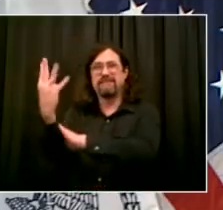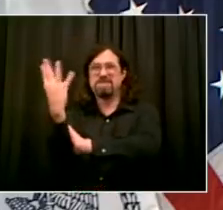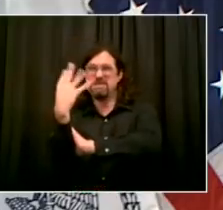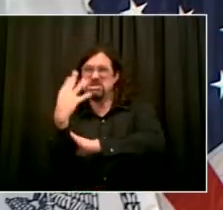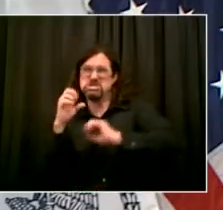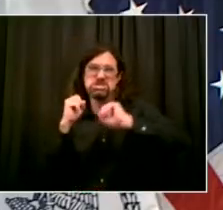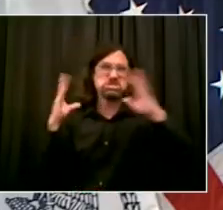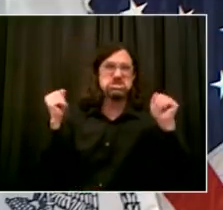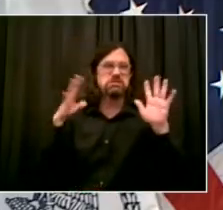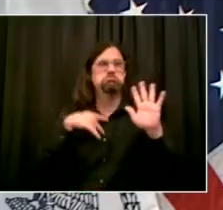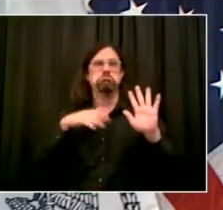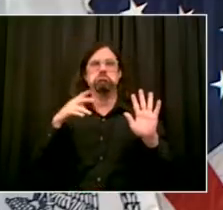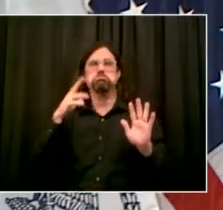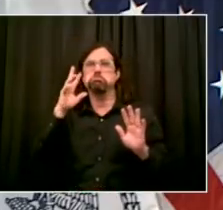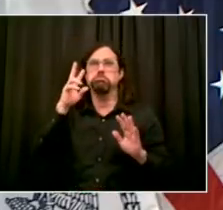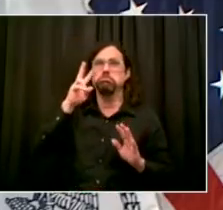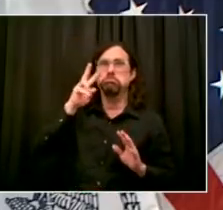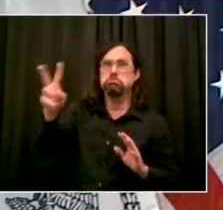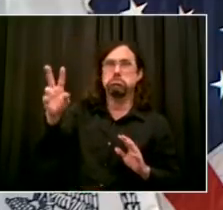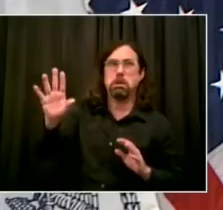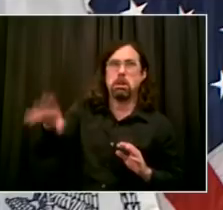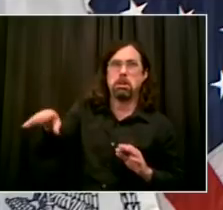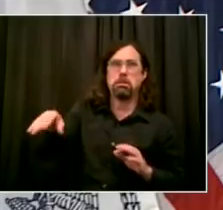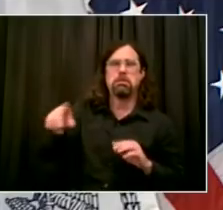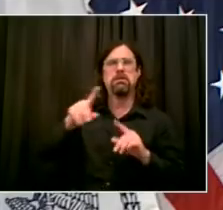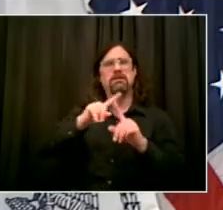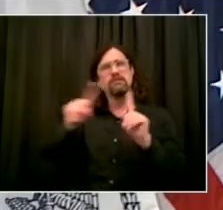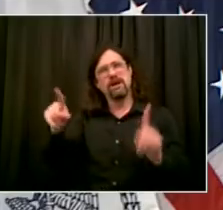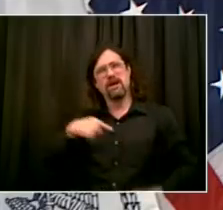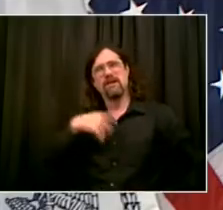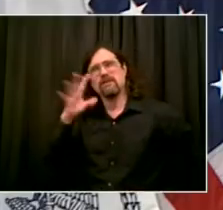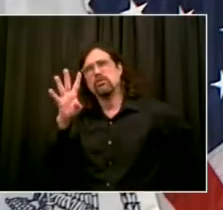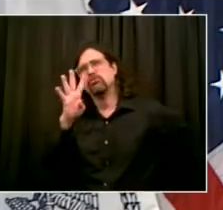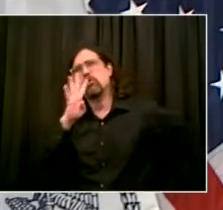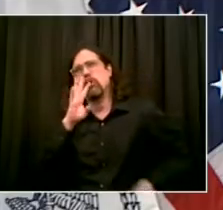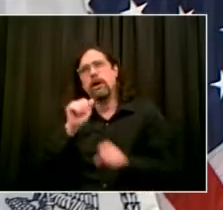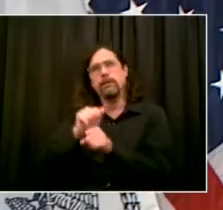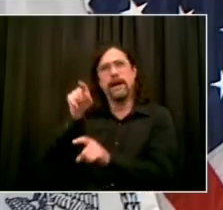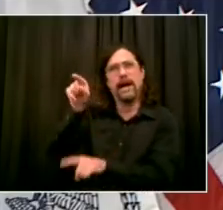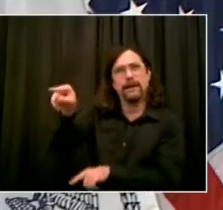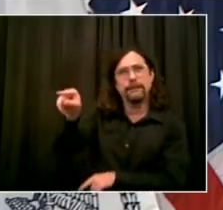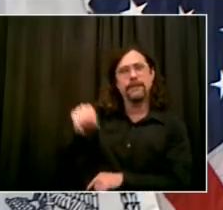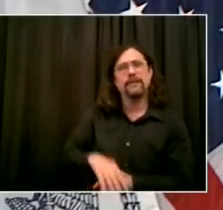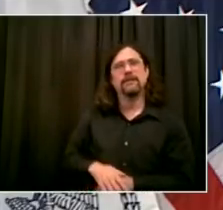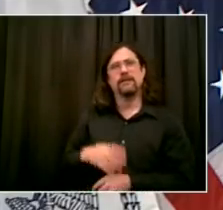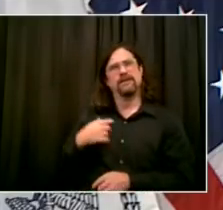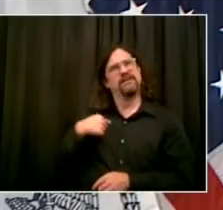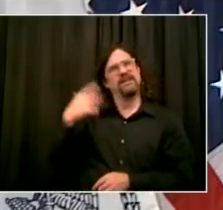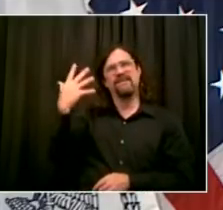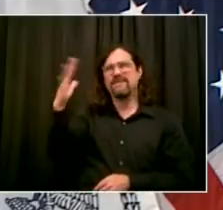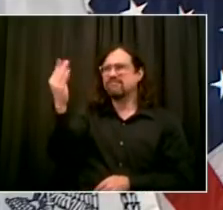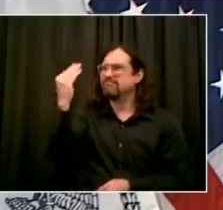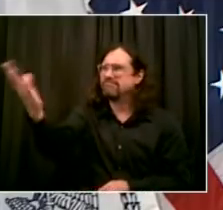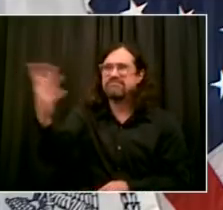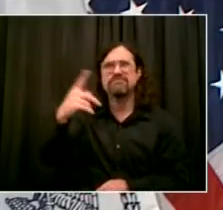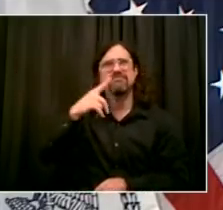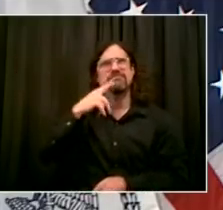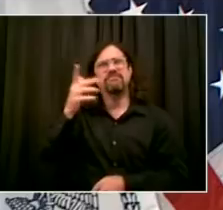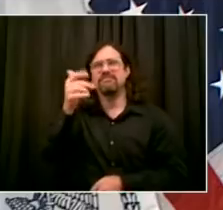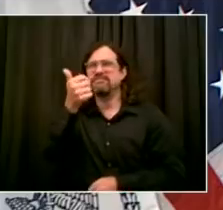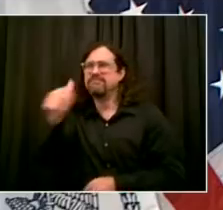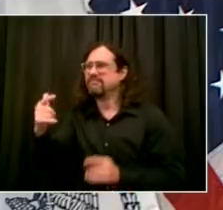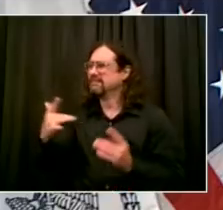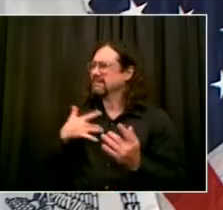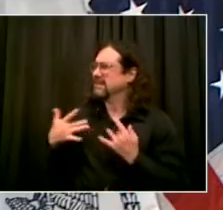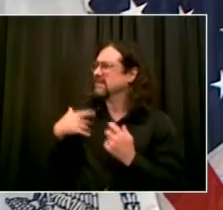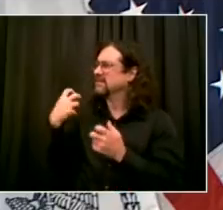it immediately because it's a massive, massive operation. Again, well over 1,400 buildings. If something's wrong,